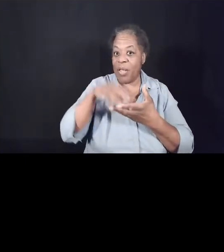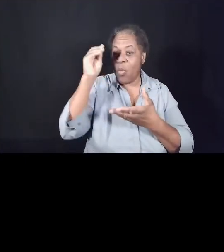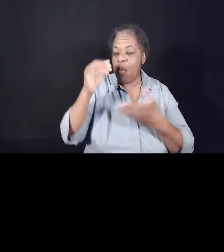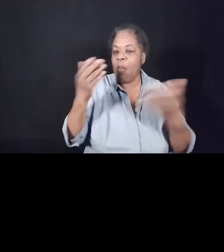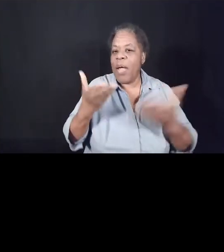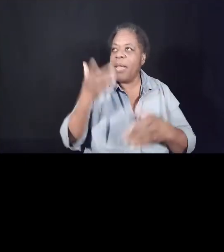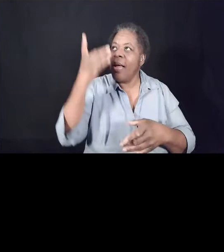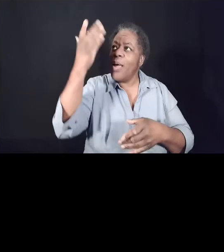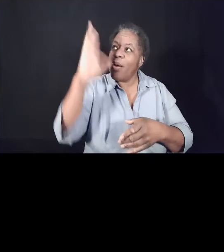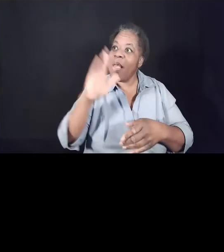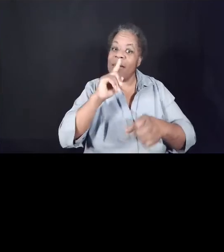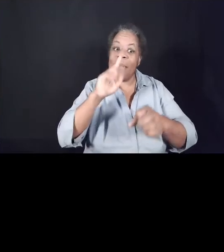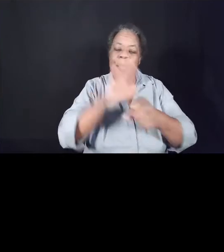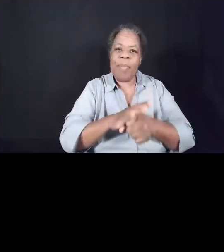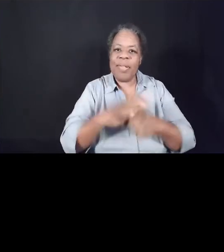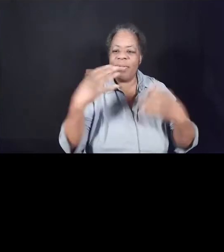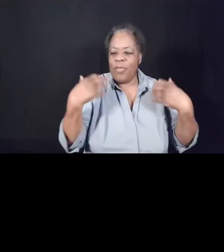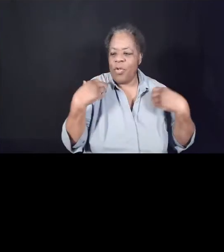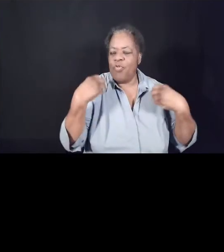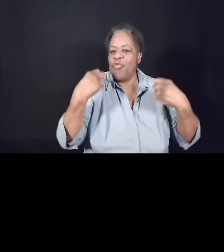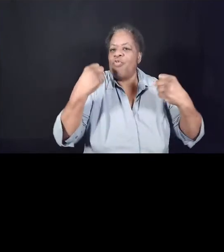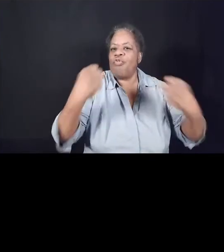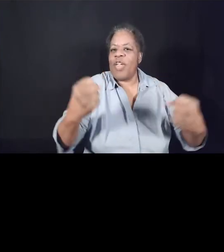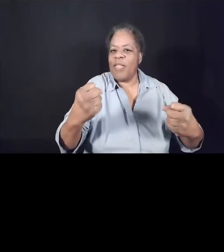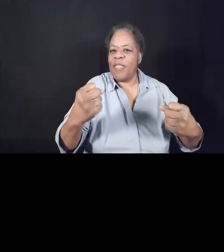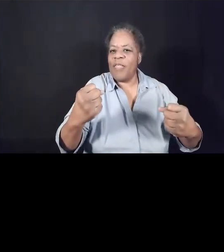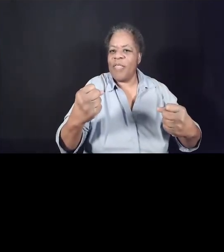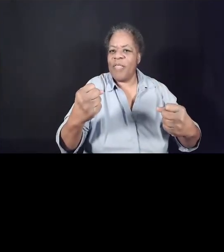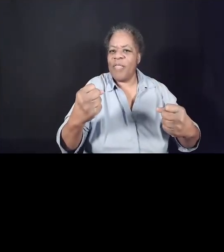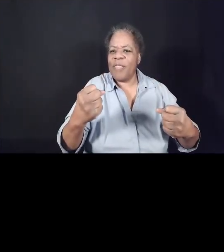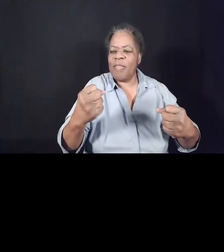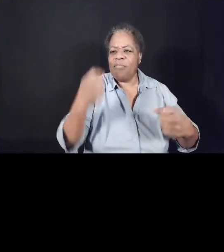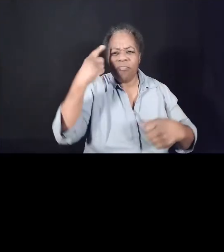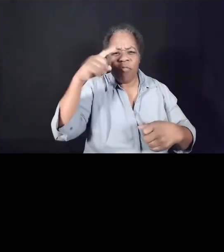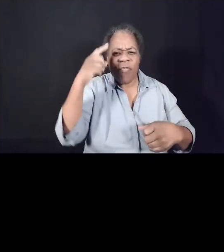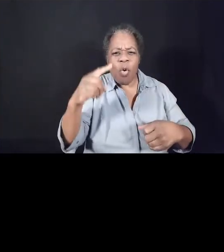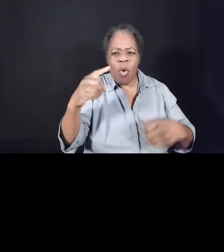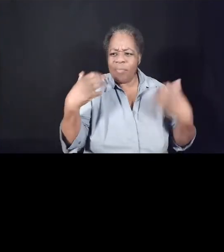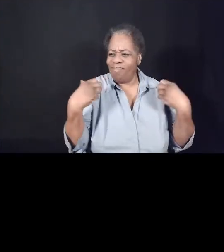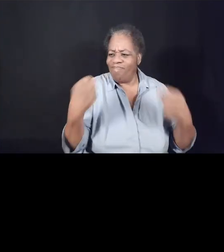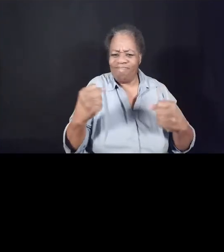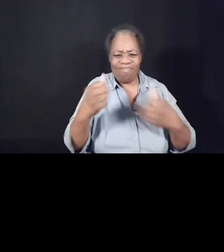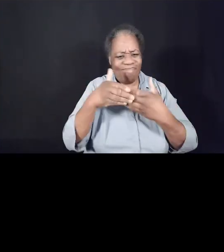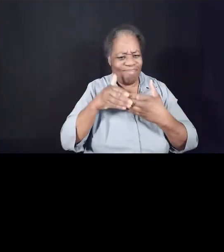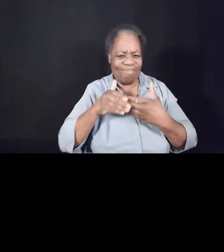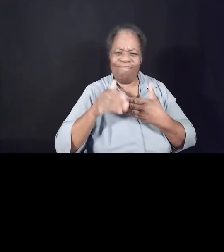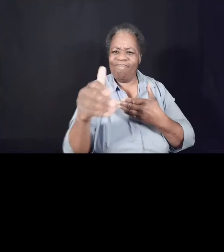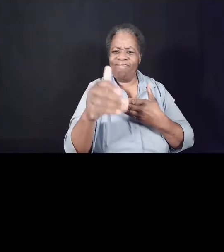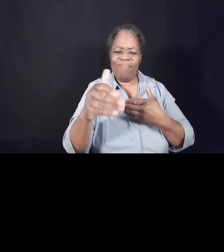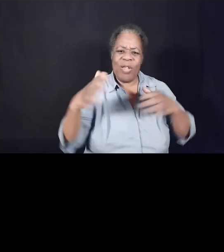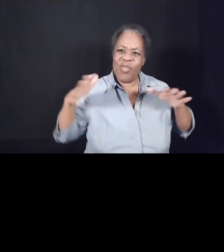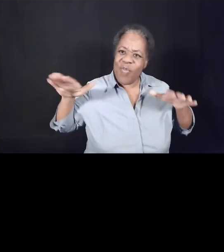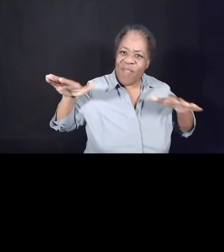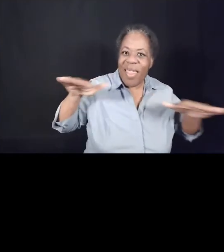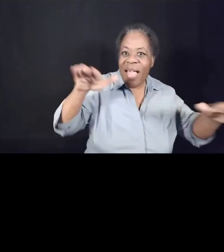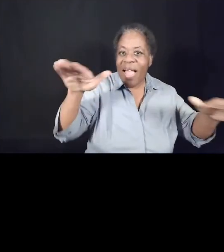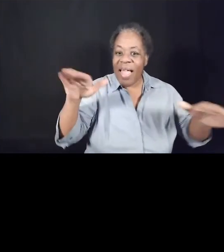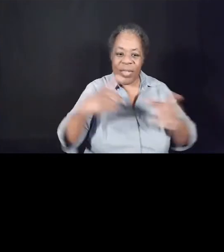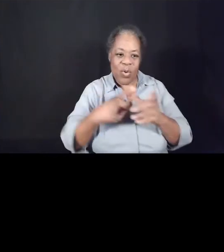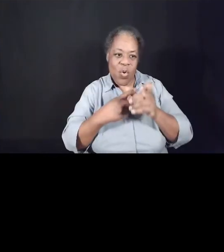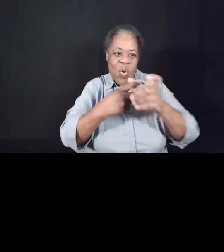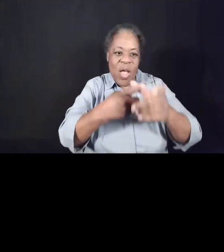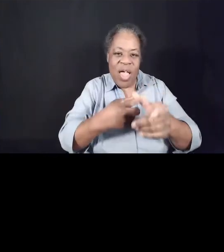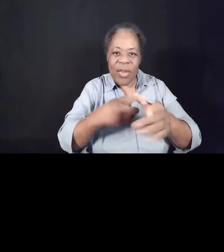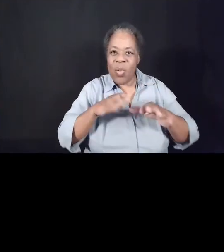strength. The strength to carry on, to keep going. To fly or run or walk in the